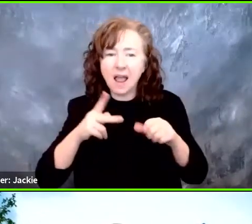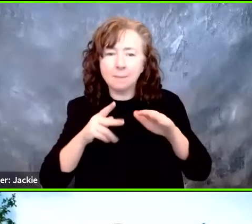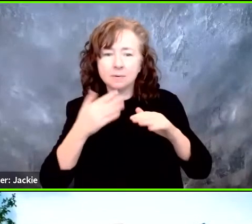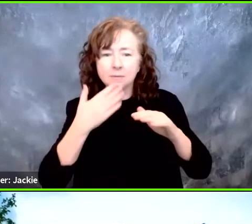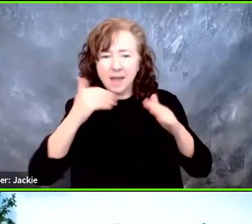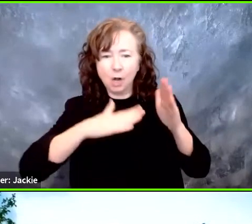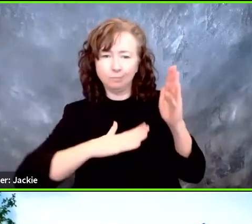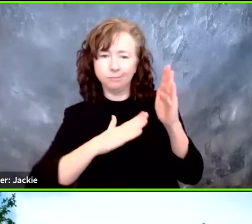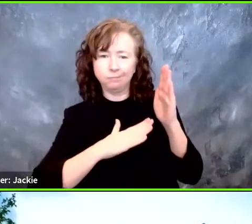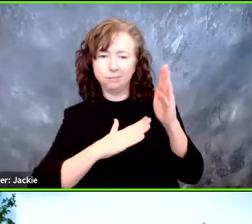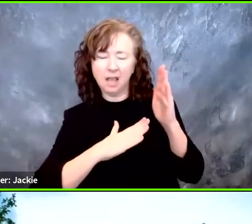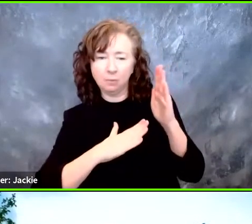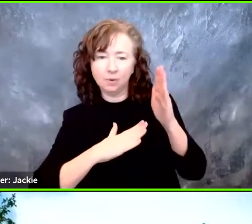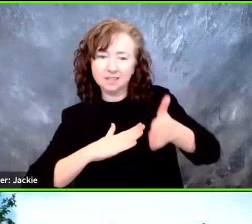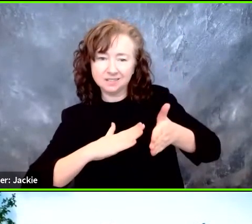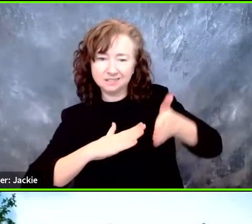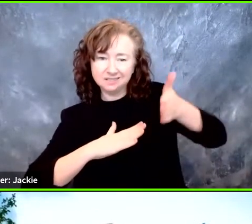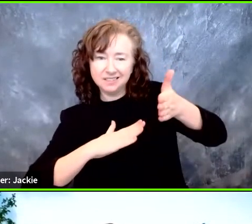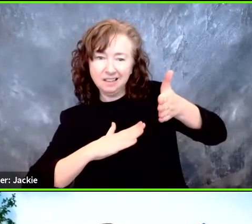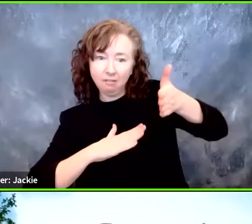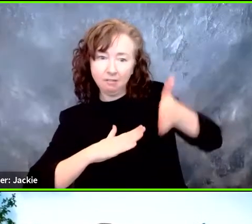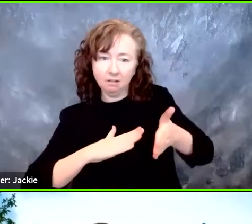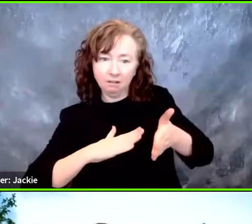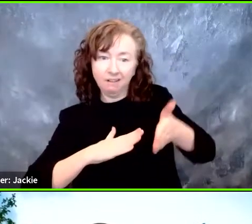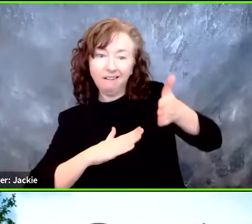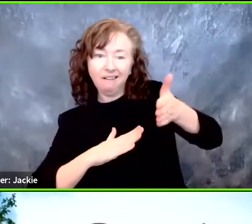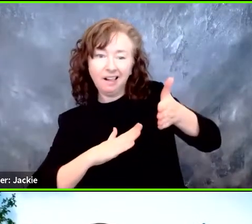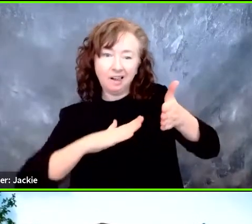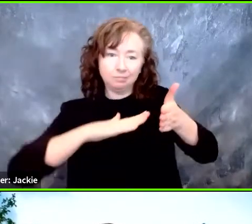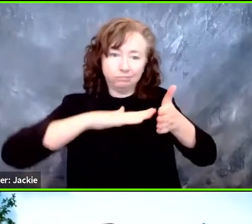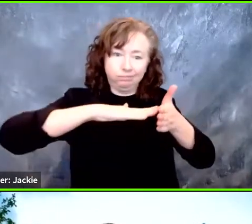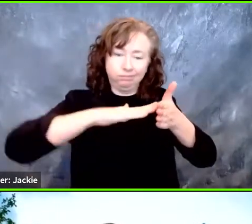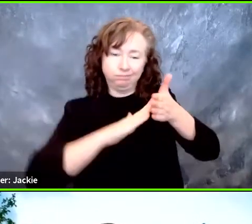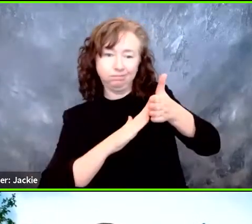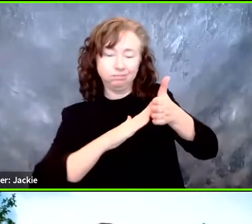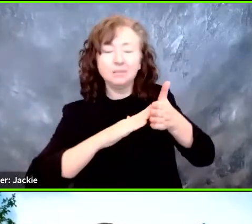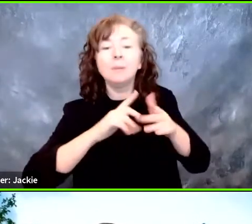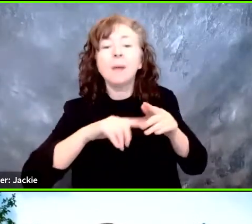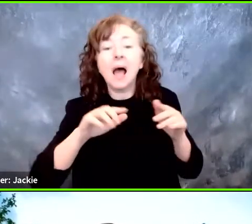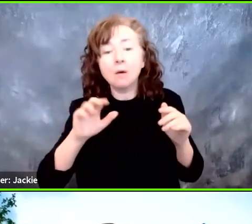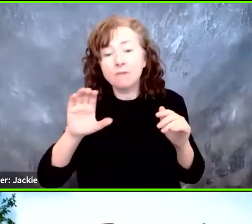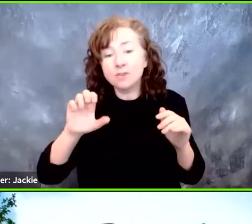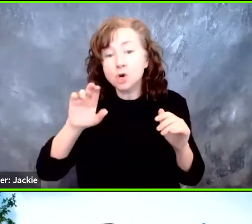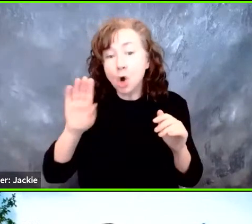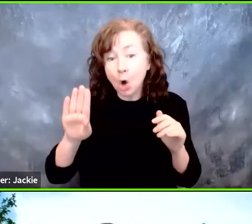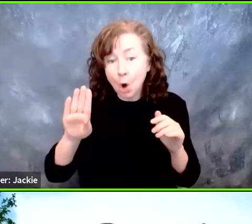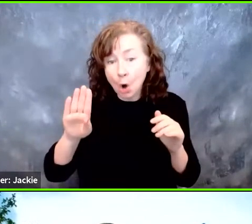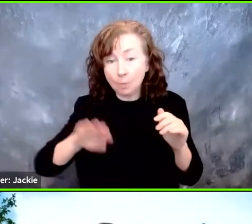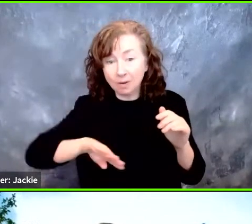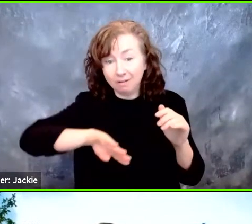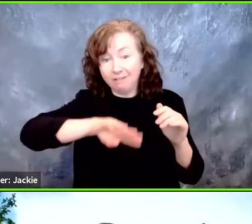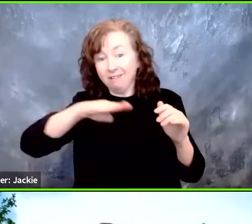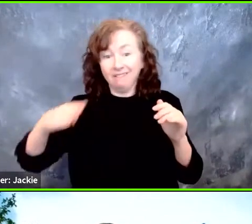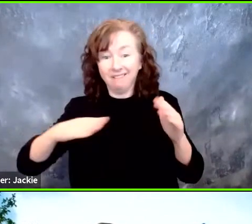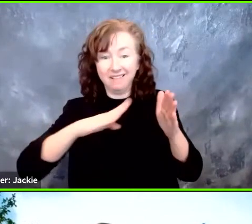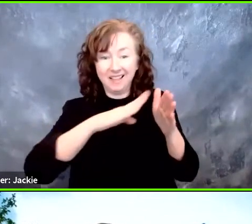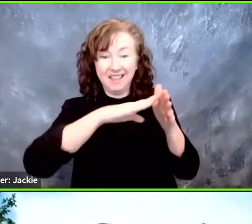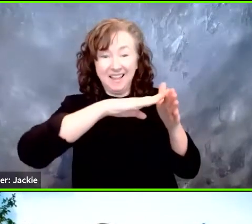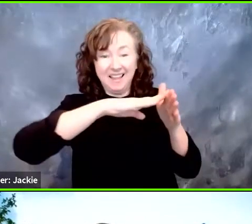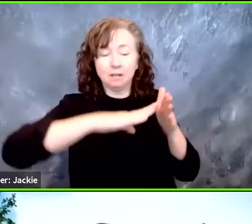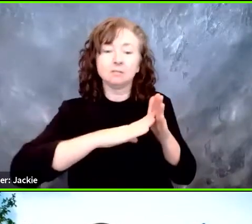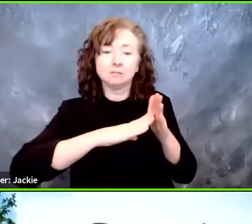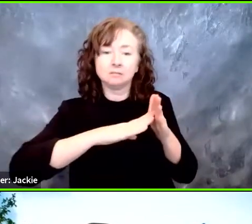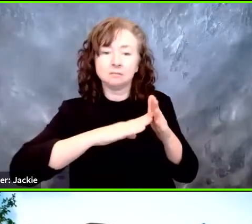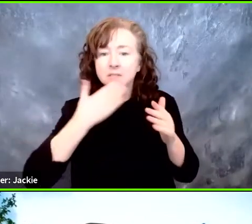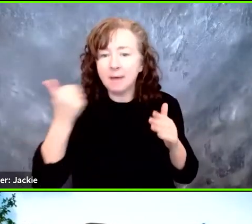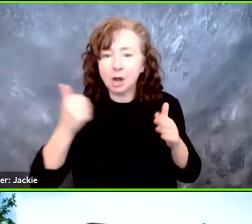But I noticed that once we deployed the ramp on the curb, it was very smooth. So what were the challenges in terms of the aftermarket